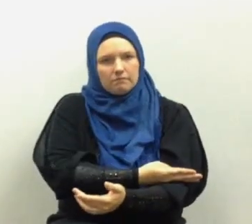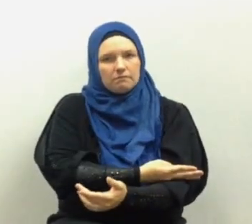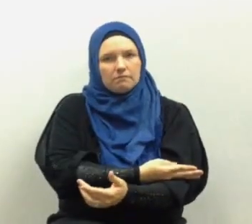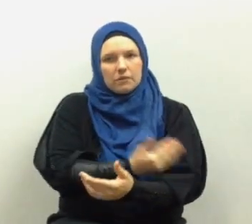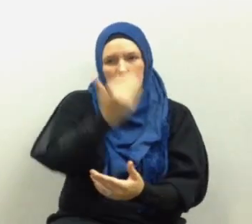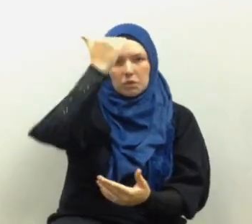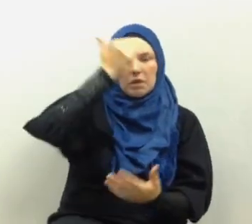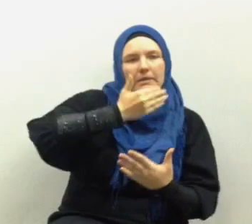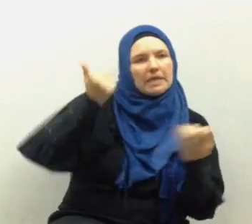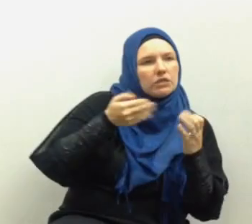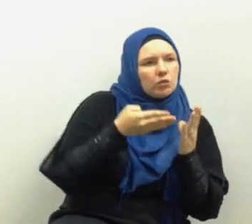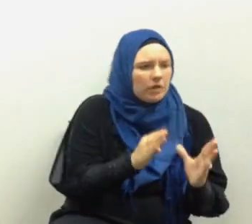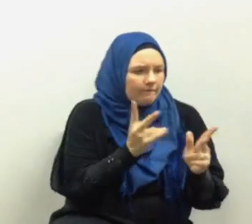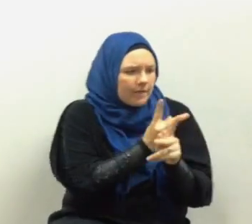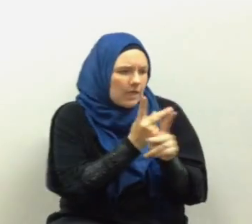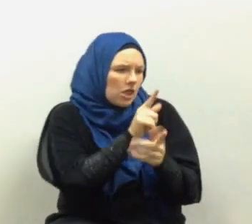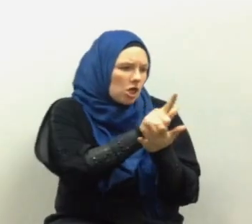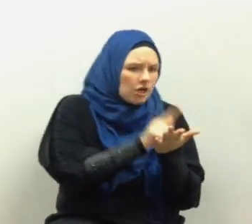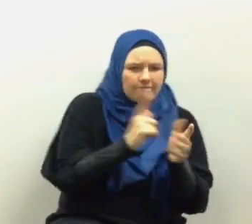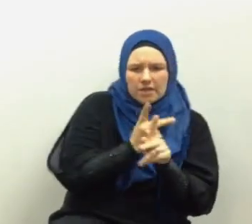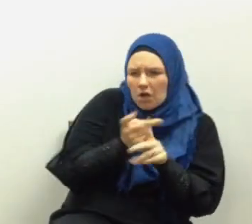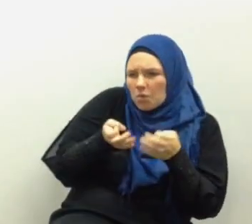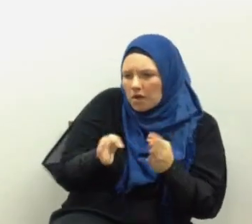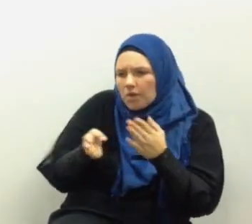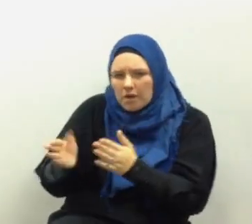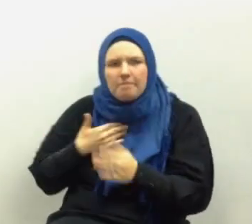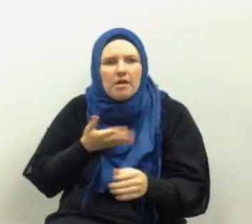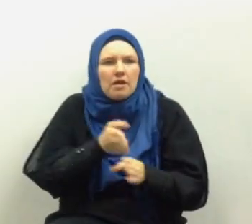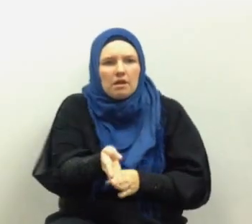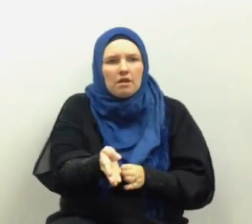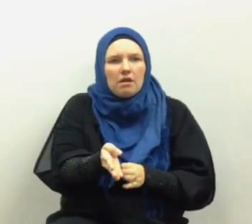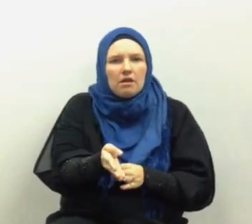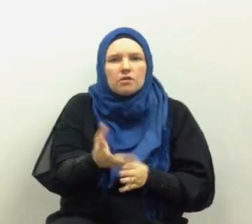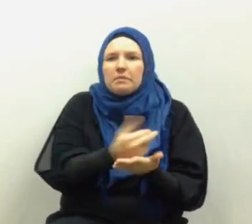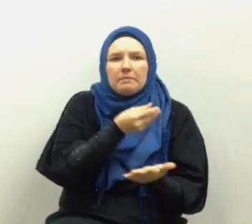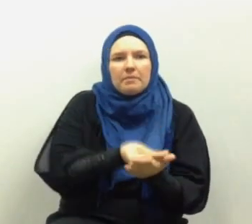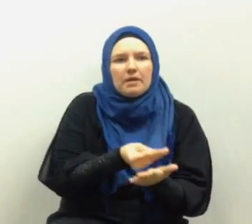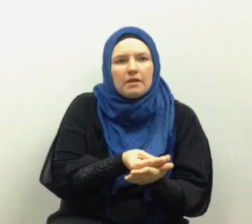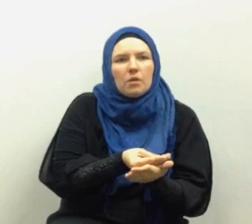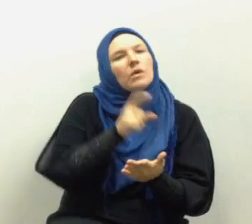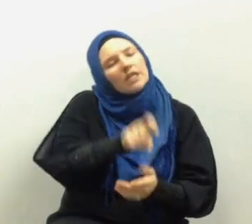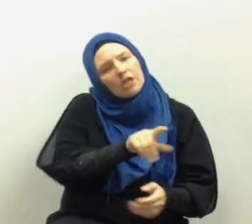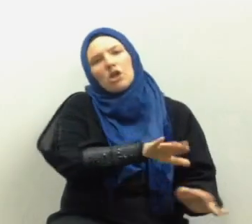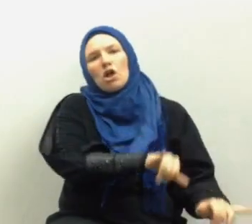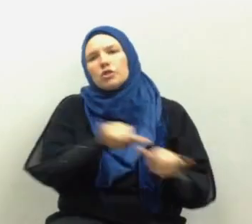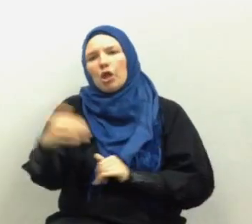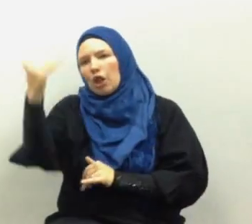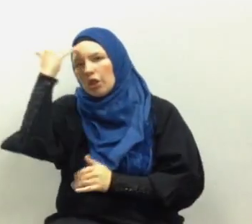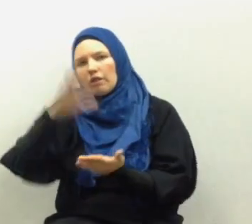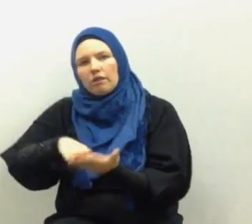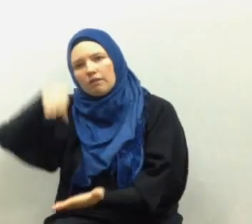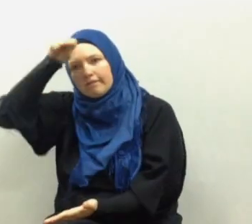to know the best ways of making money in our field we need to also learn